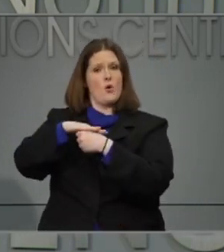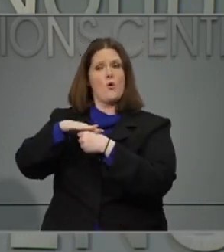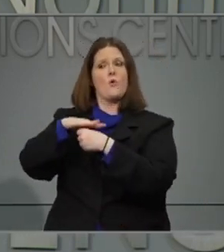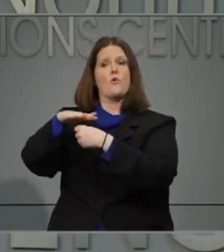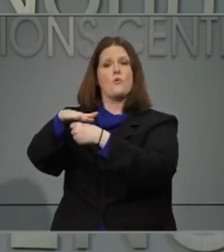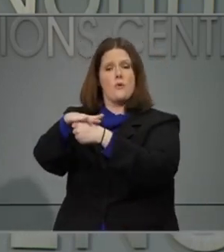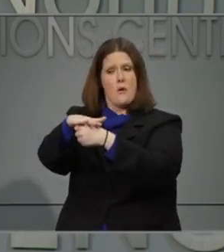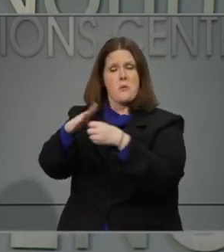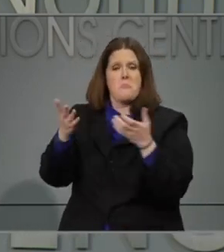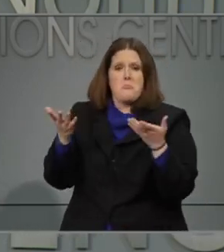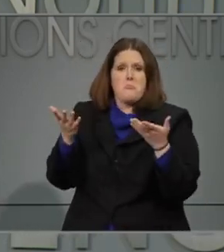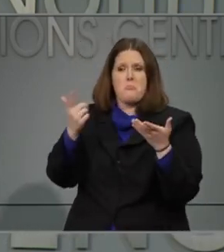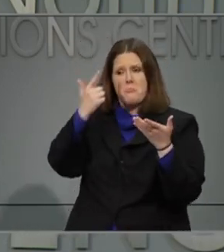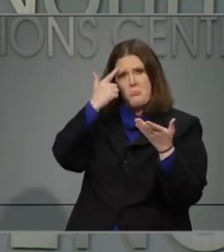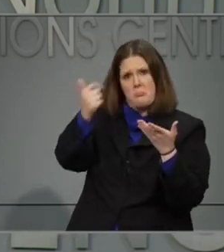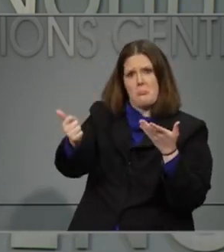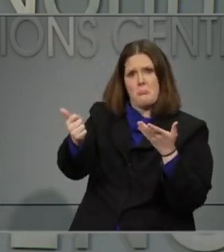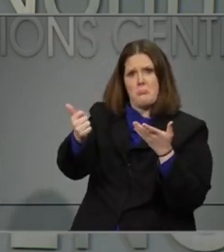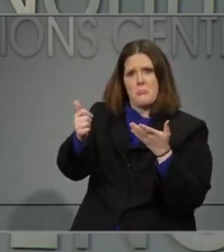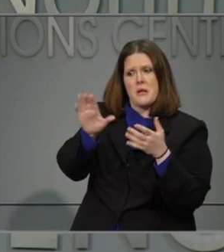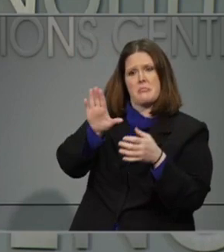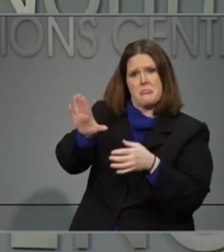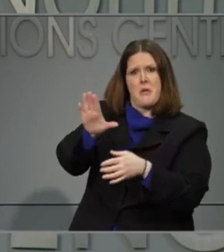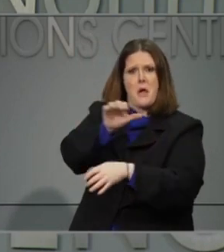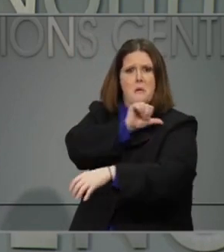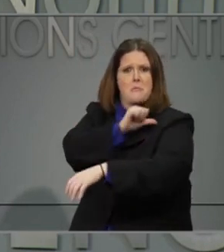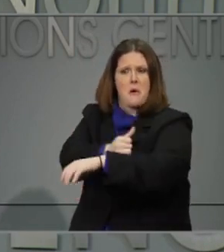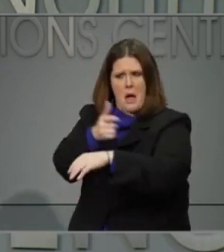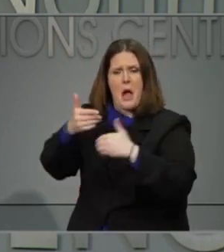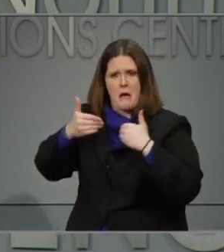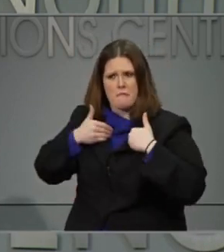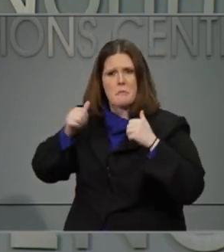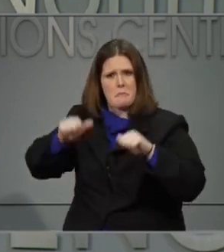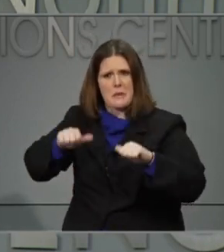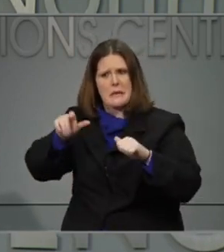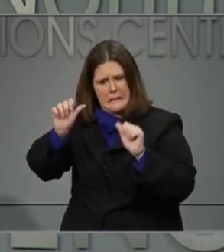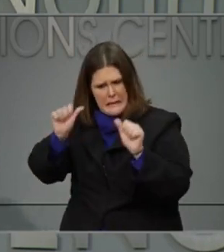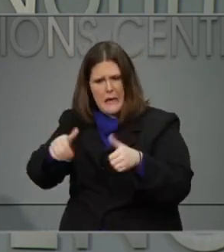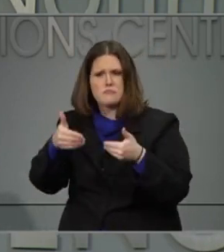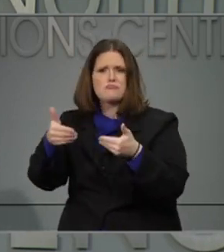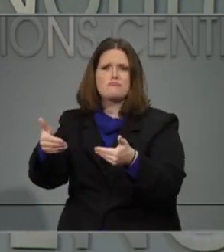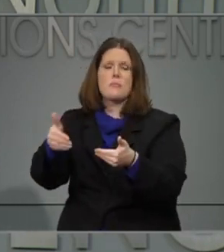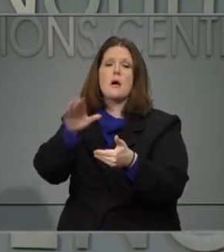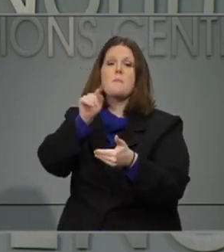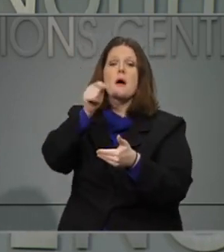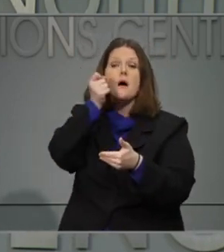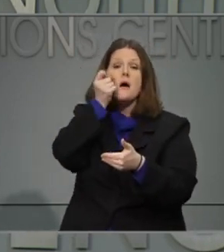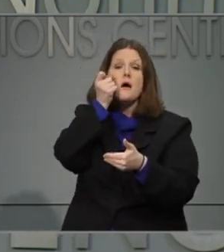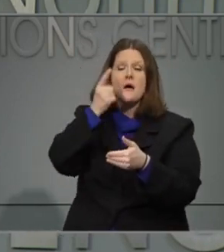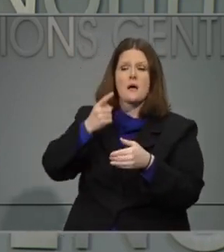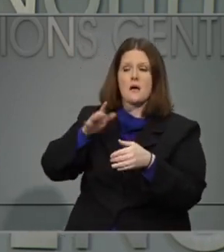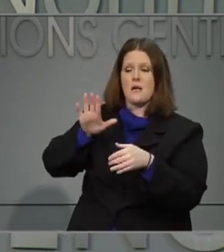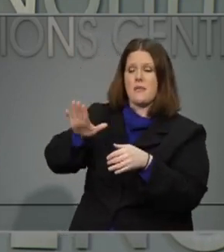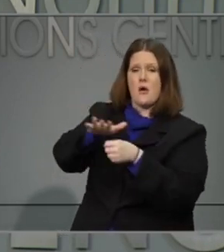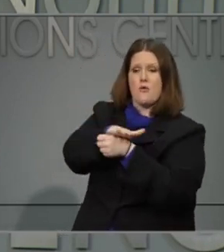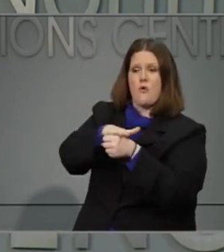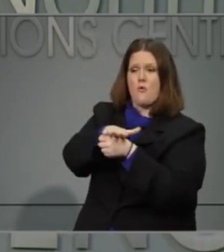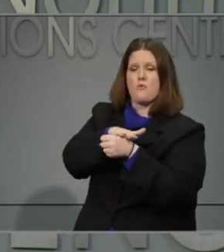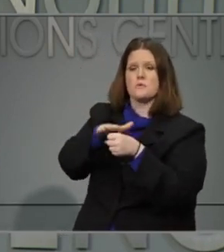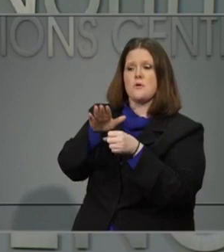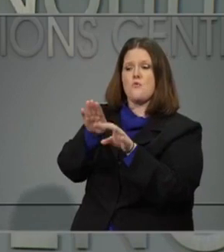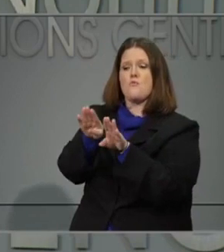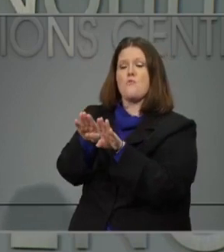the authority to do that and my understanding that some of these local communities are opening